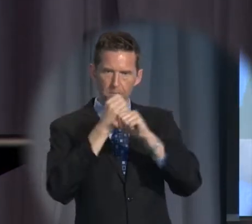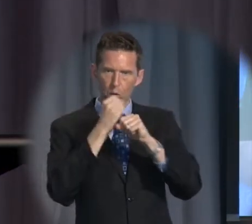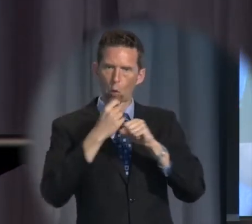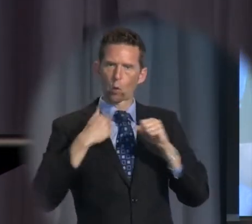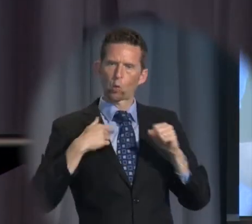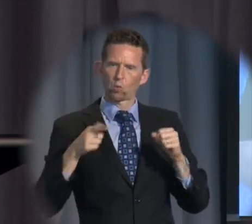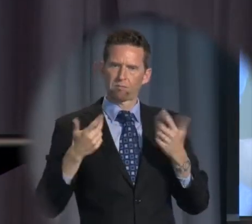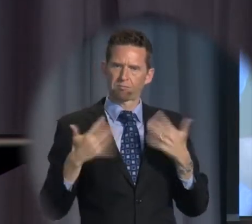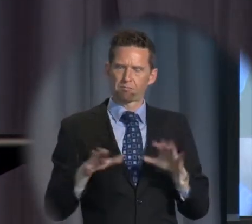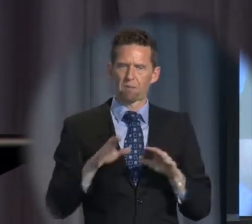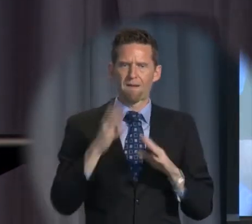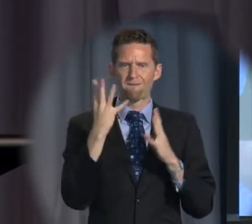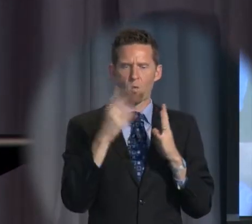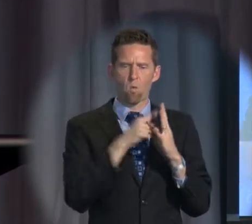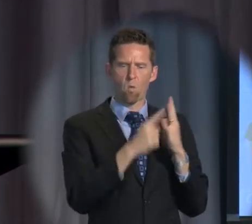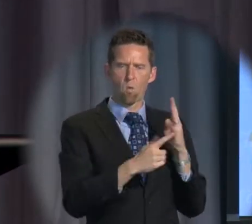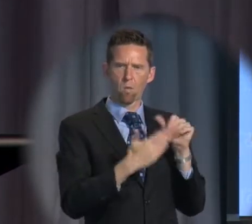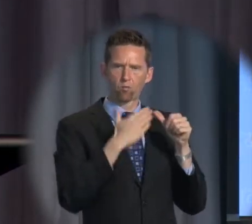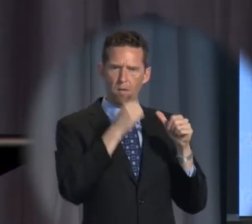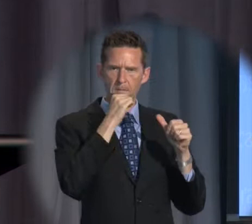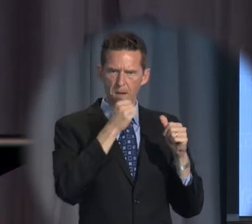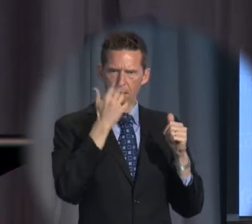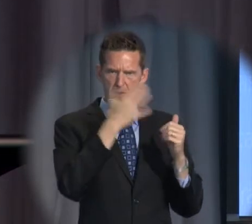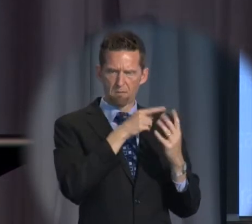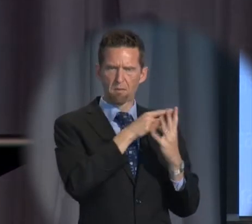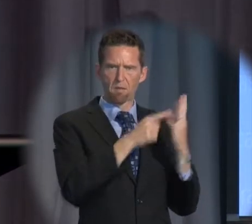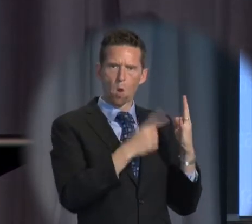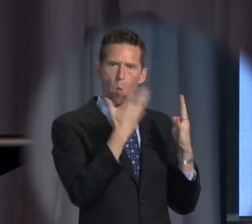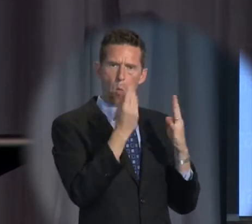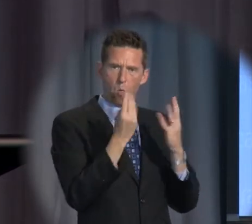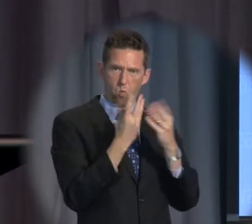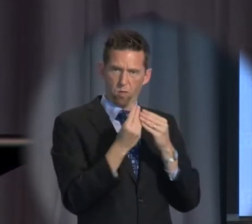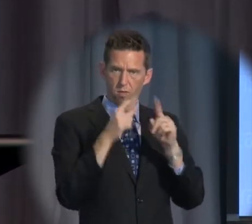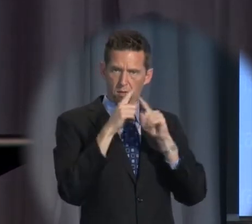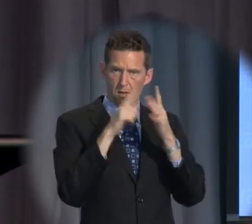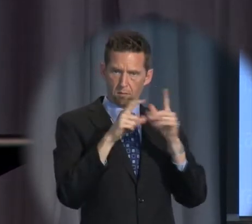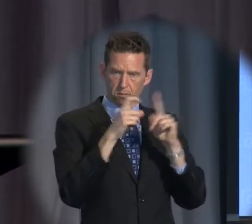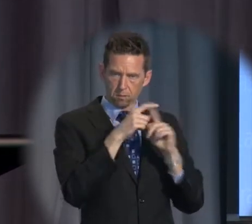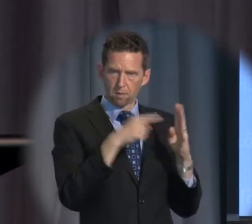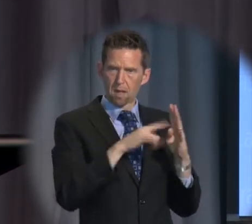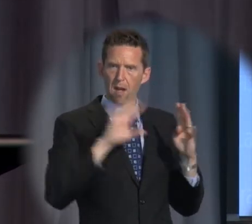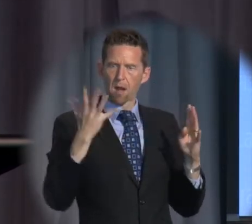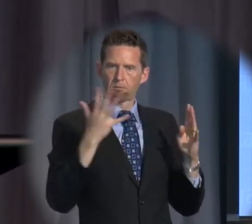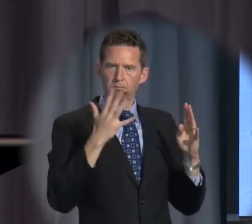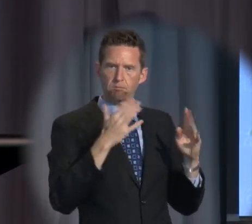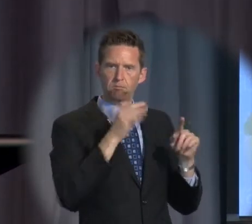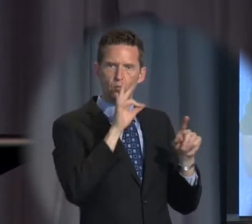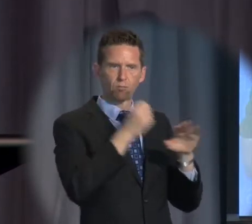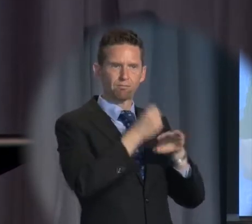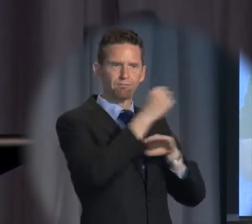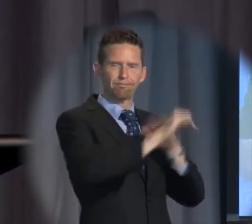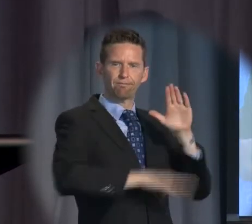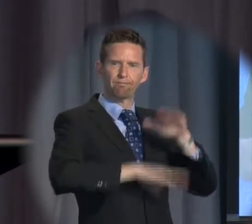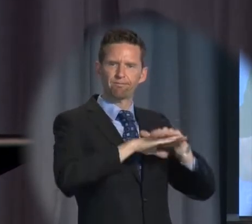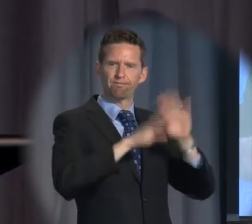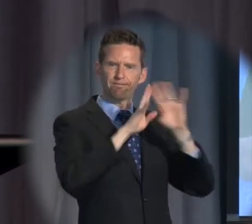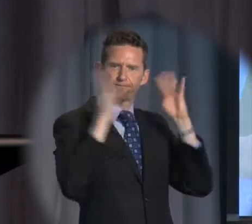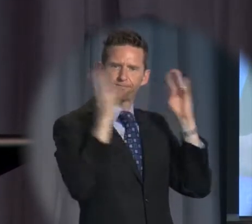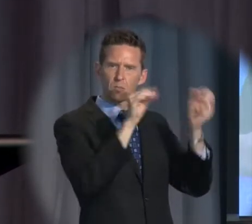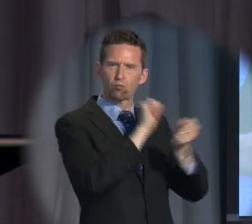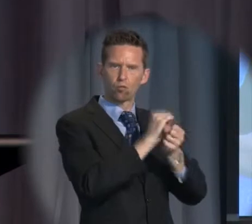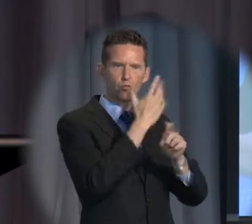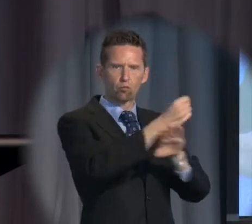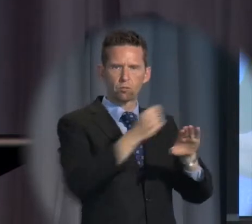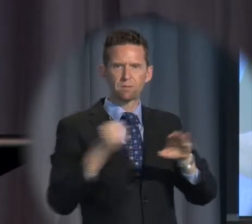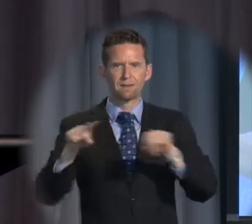that four Aboriginal men, again with intellectual disabilities, were accommodated in facilities other than maximum security prisons or that